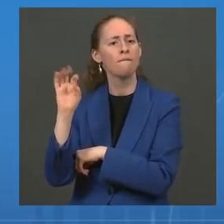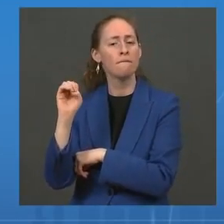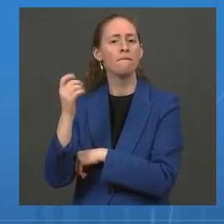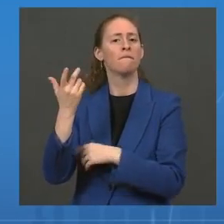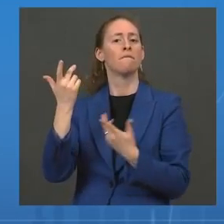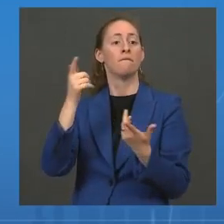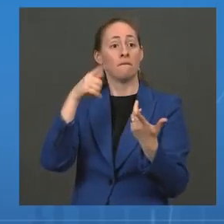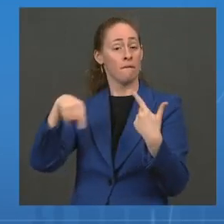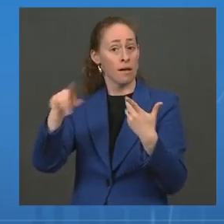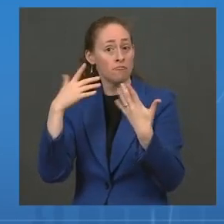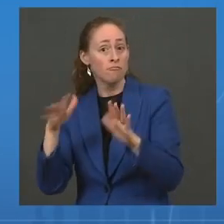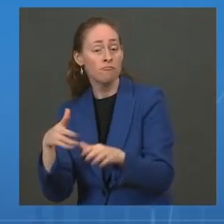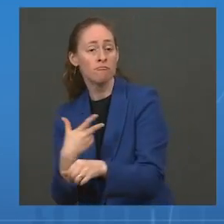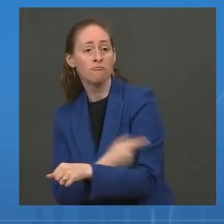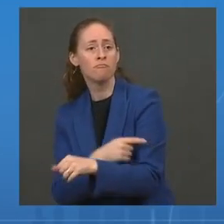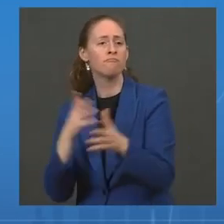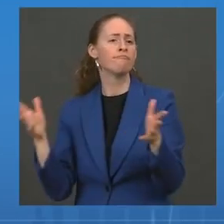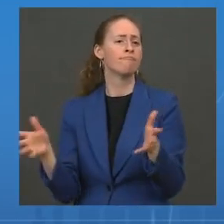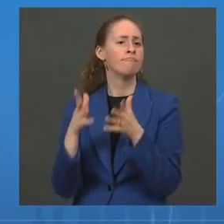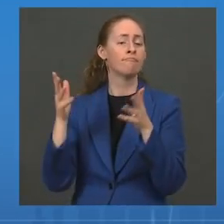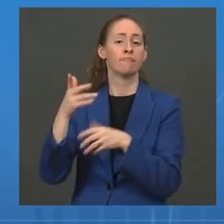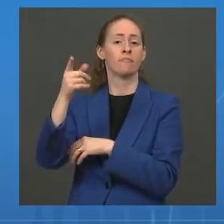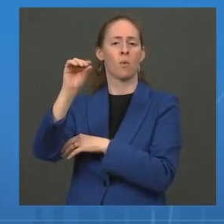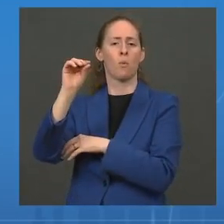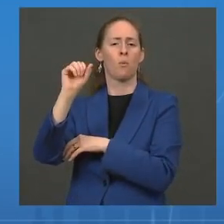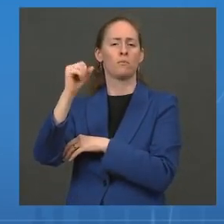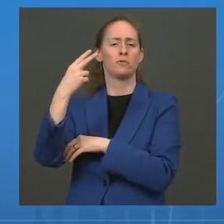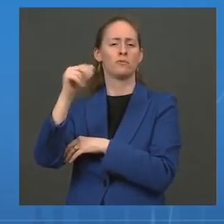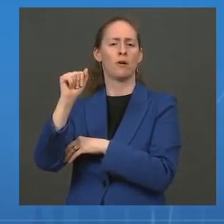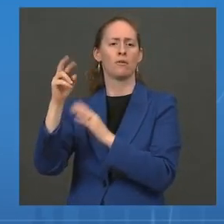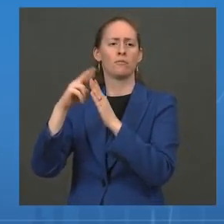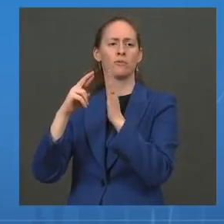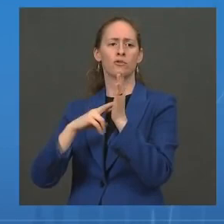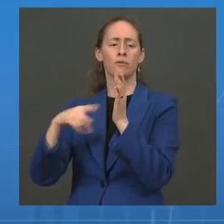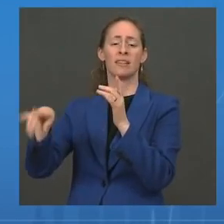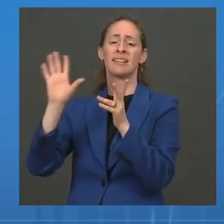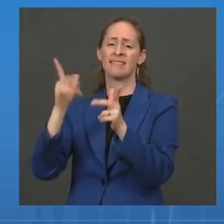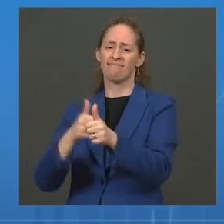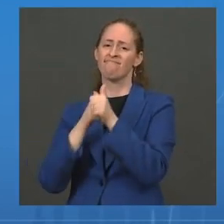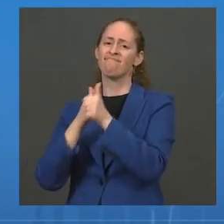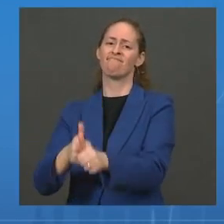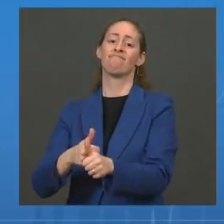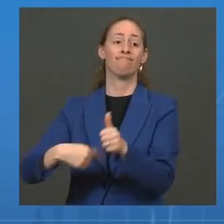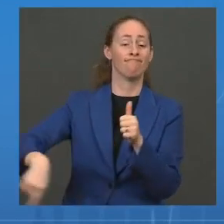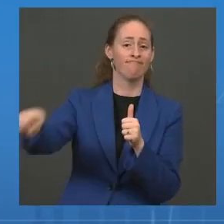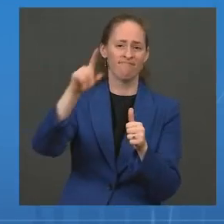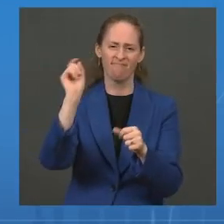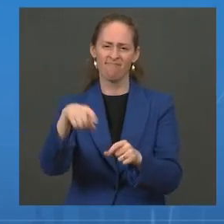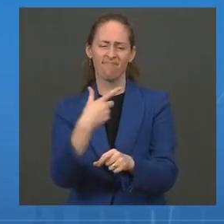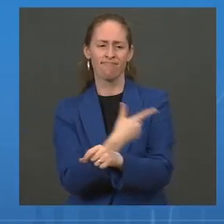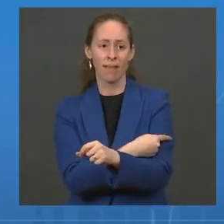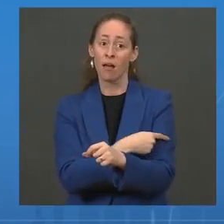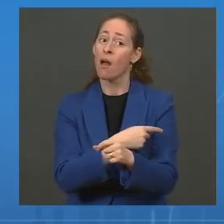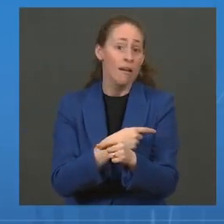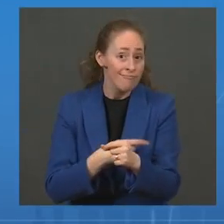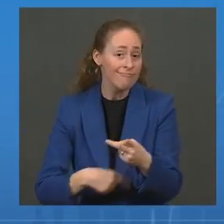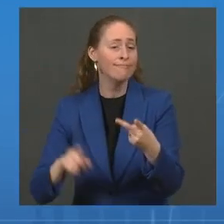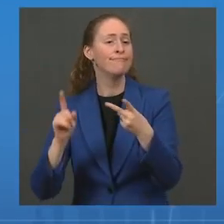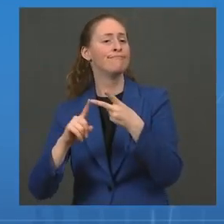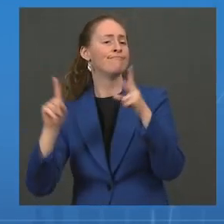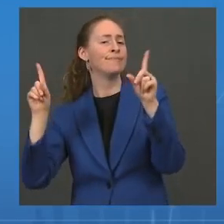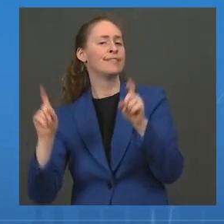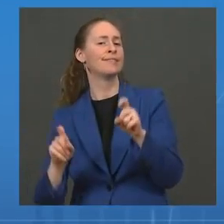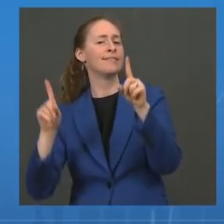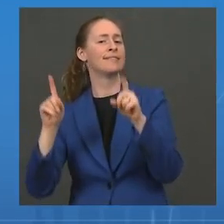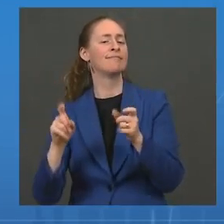along the lines of the OSHA rule, being tested a minimum once a week is really important for workplace safety, for our economy, and